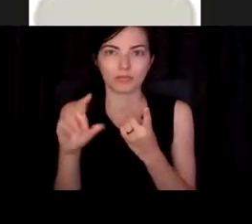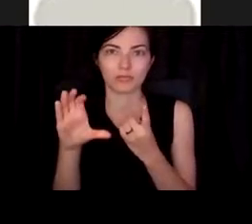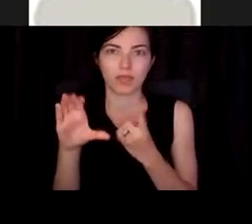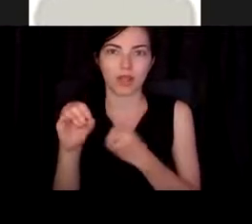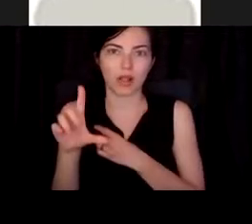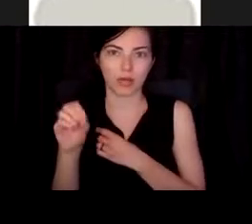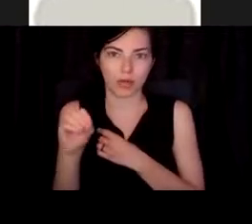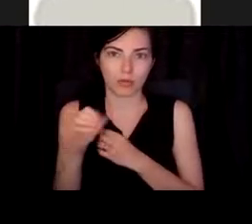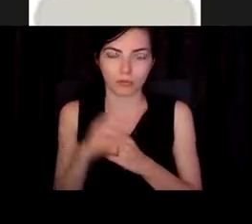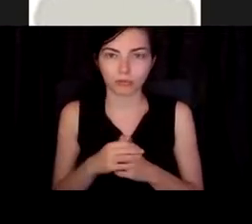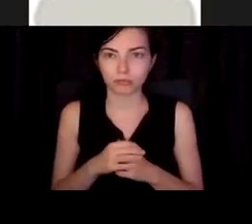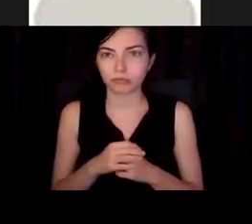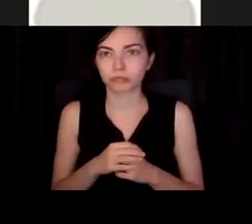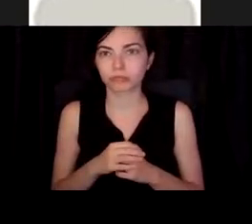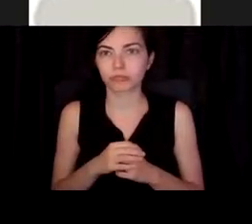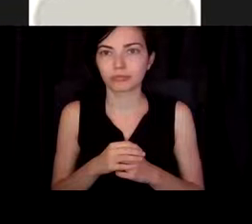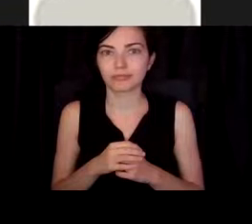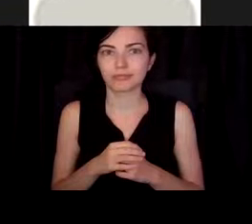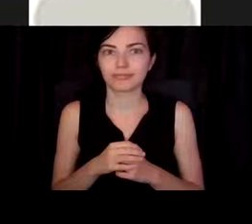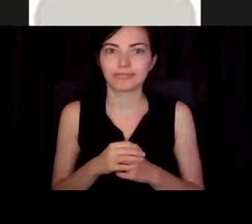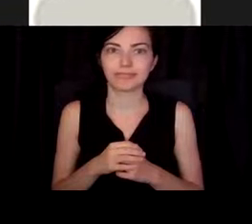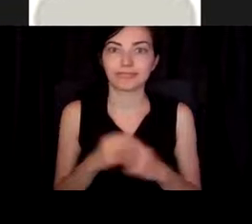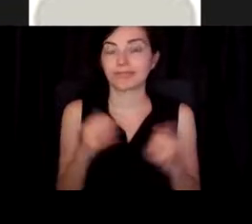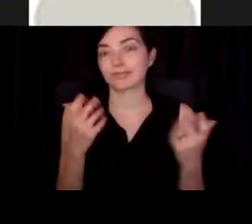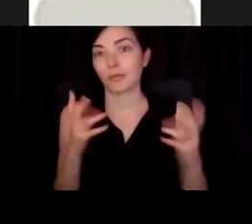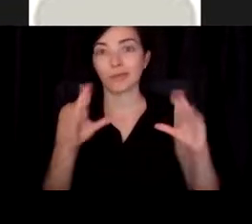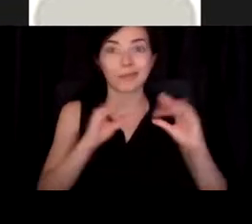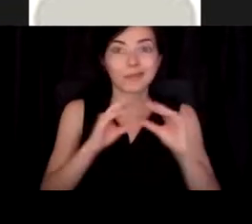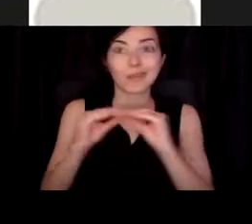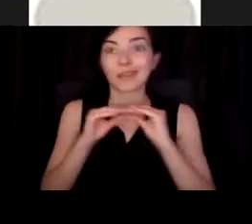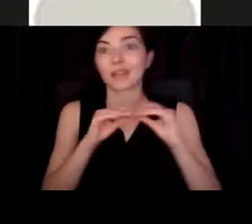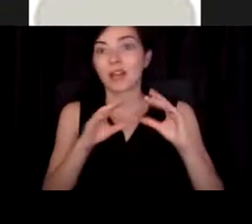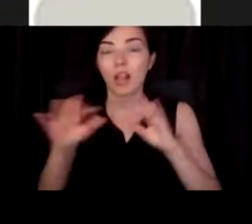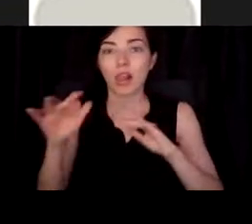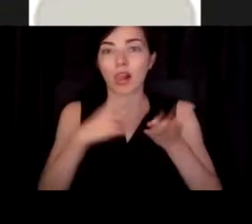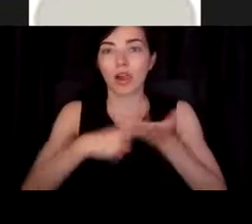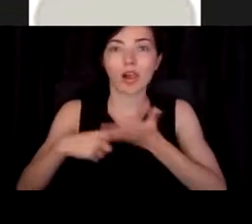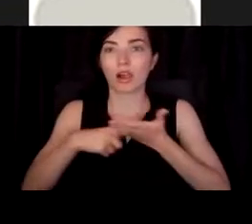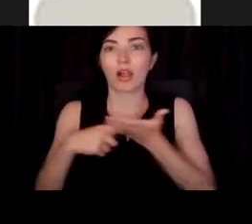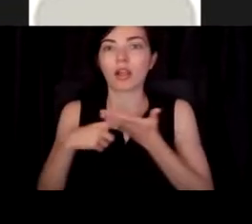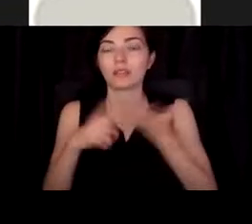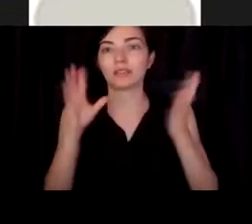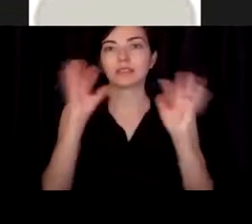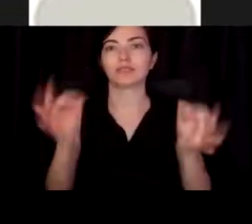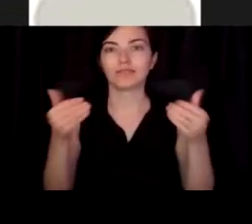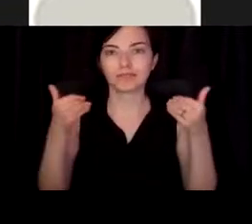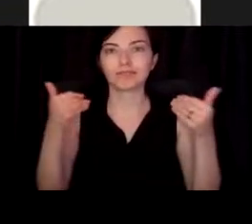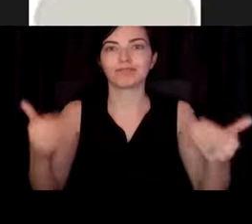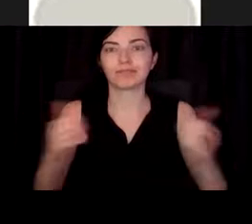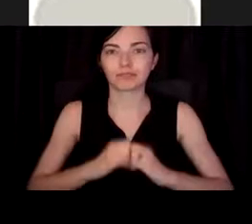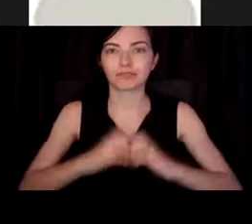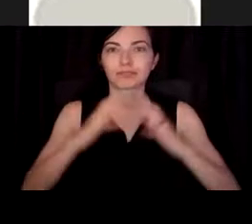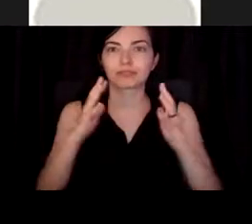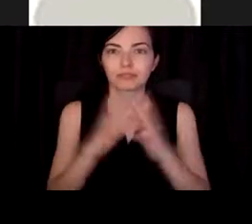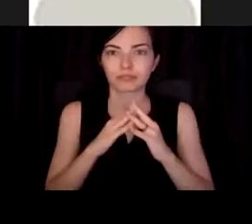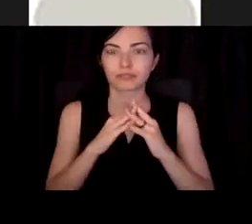So, uh, there's, I guess, a lot of meetings with schools and it was decided that the real flagship bioengineering department